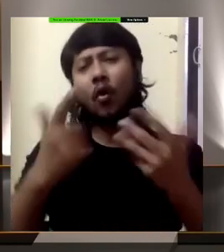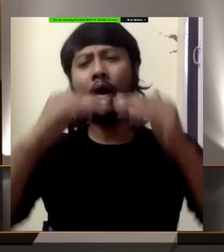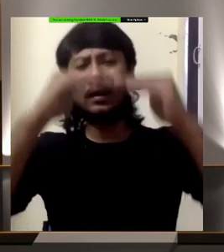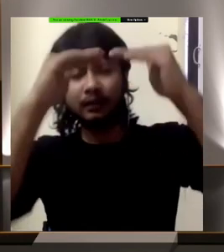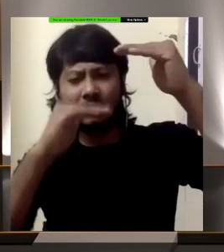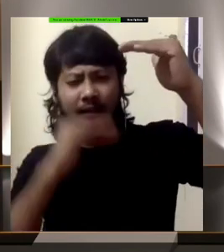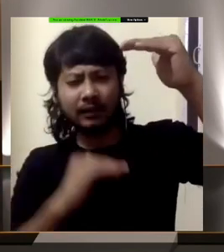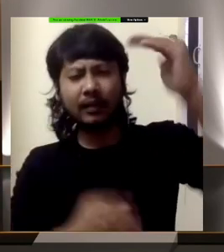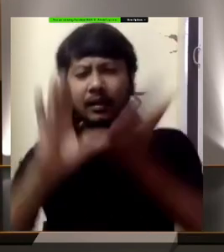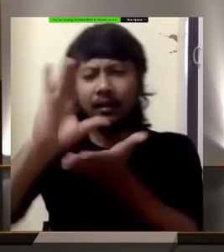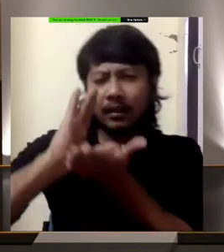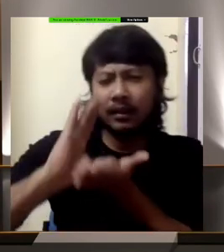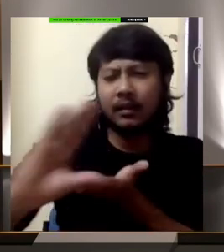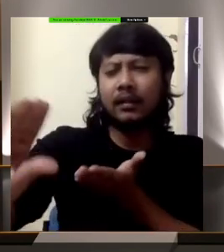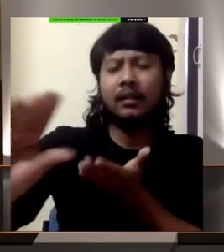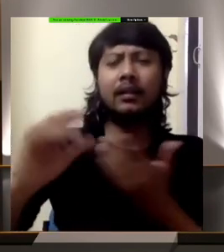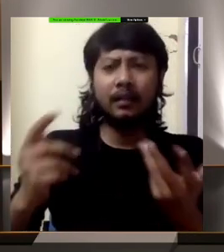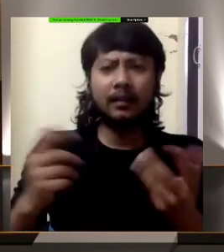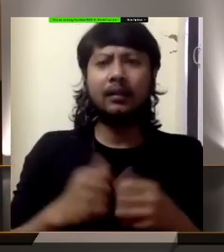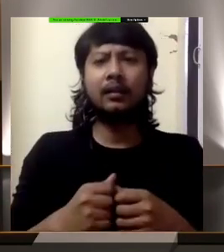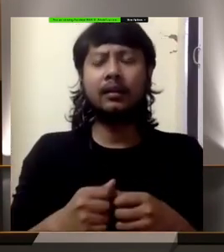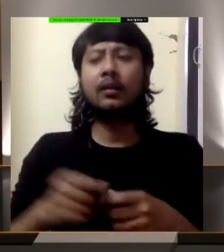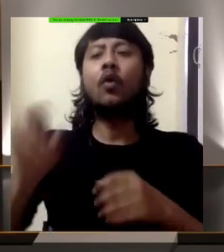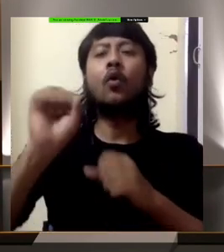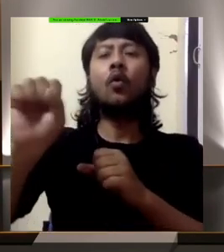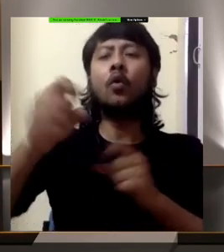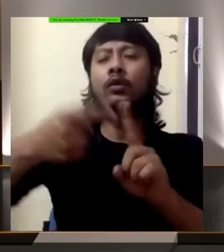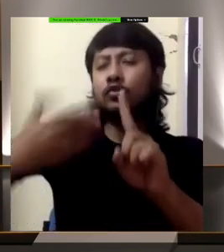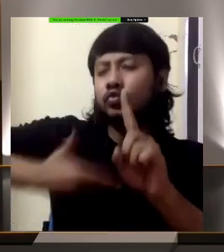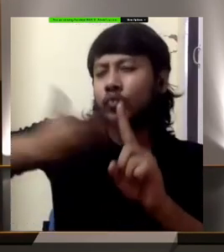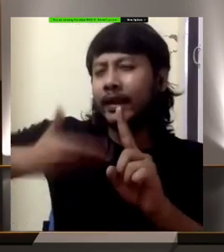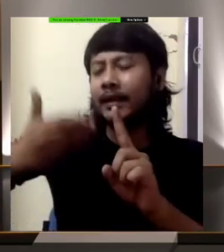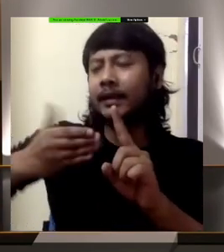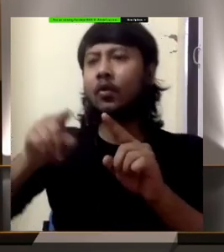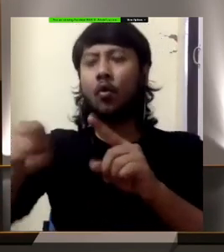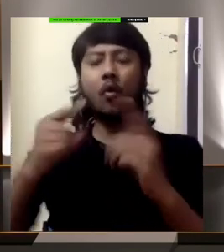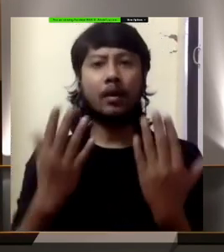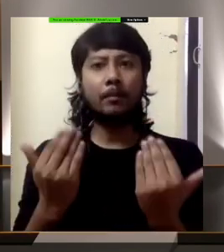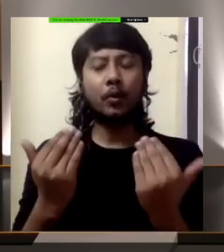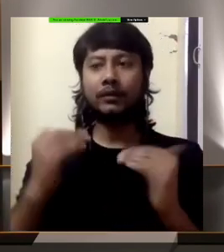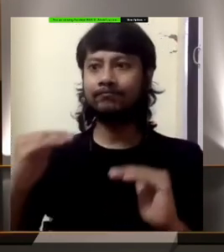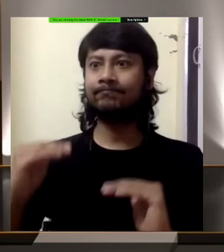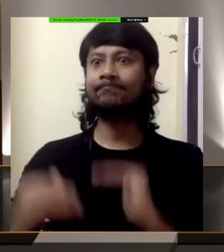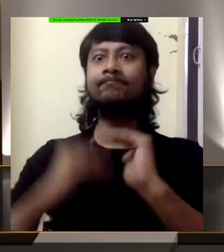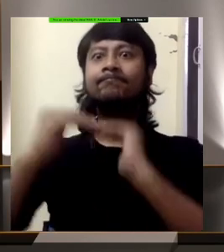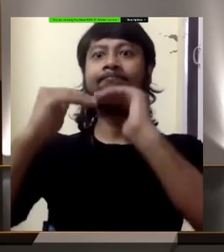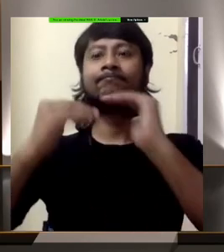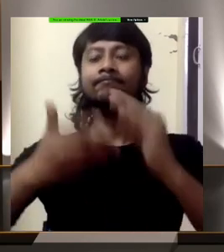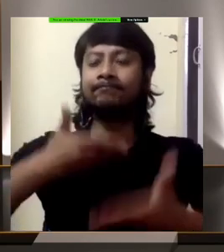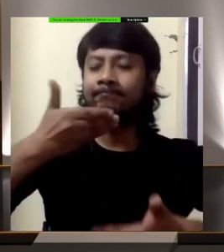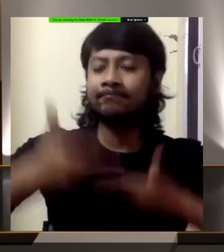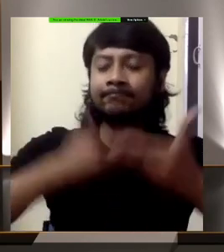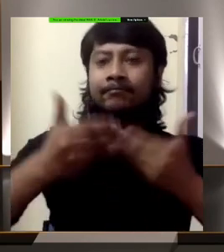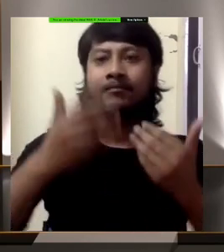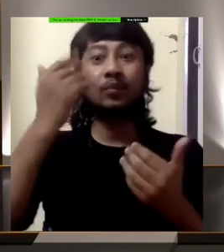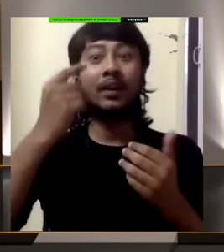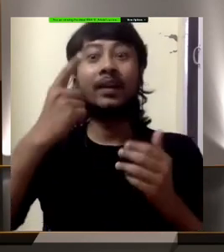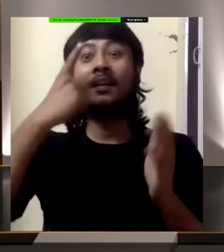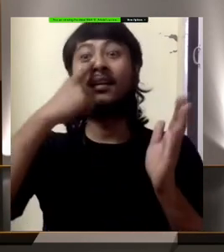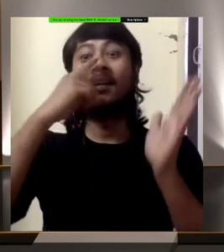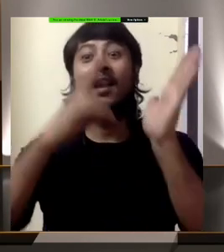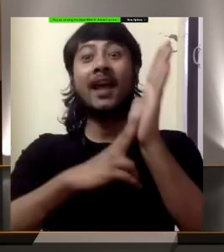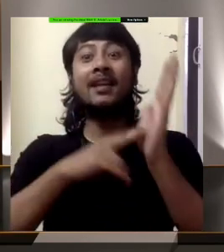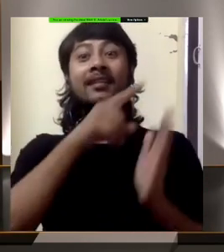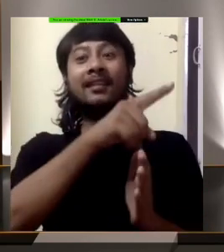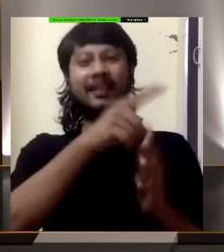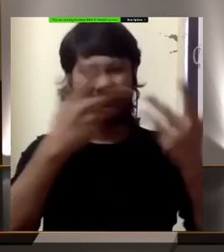of capacity building and training, so that the gap that Neha referred to, and